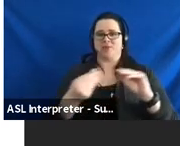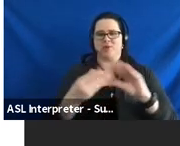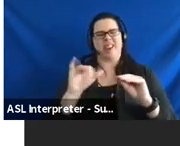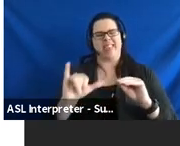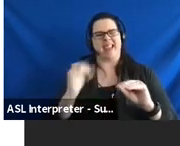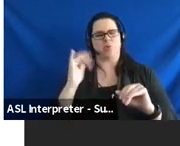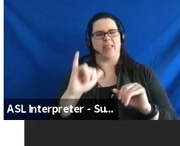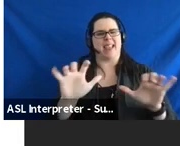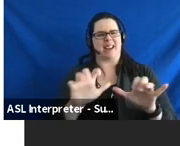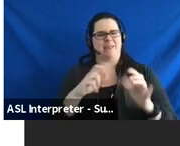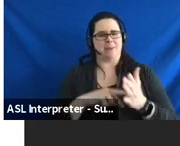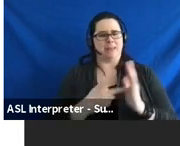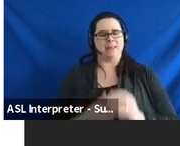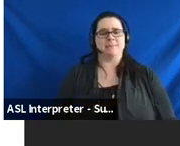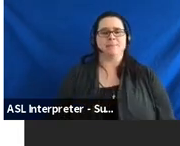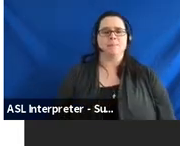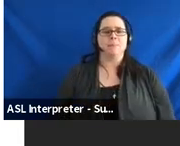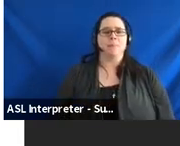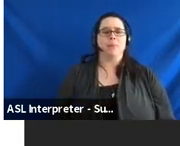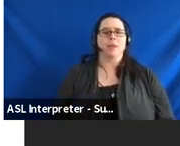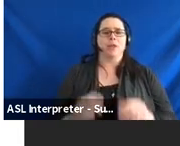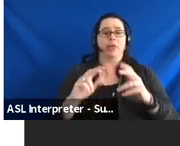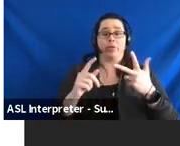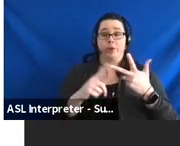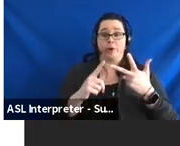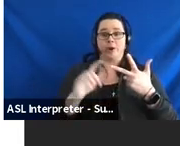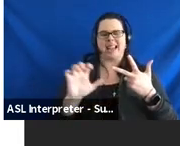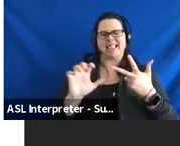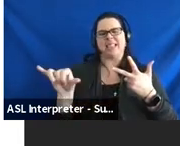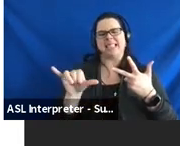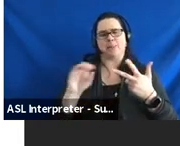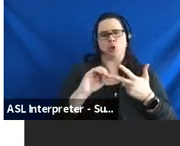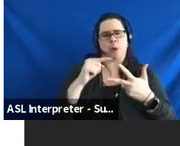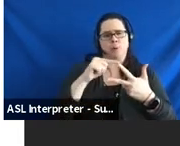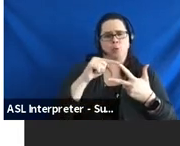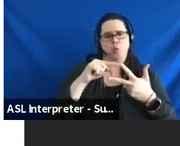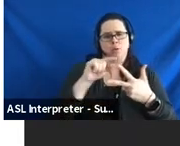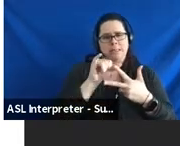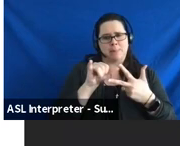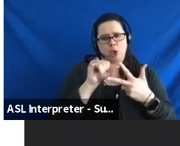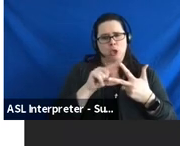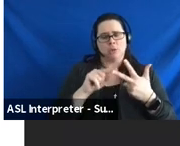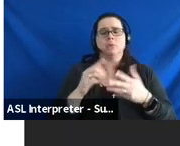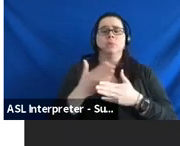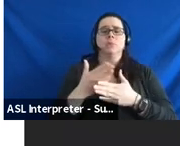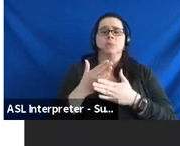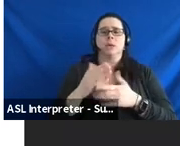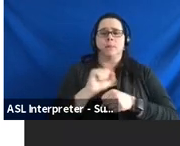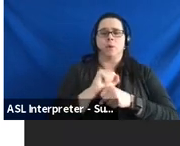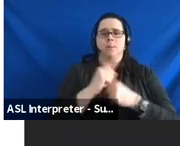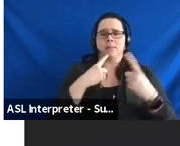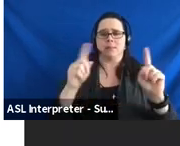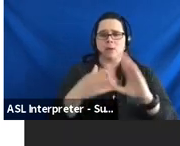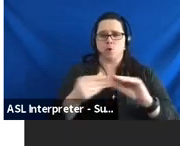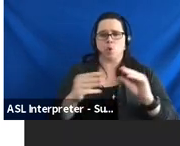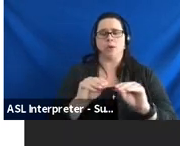that's what that activity is around. And the third activity is very similar to that. We need to share employment success stories and continue